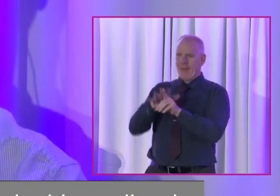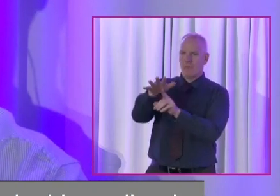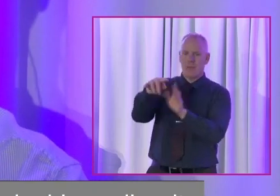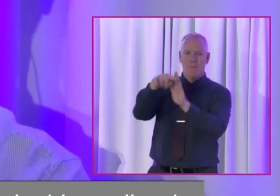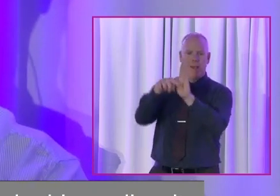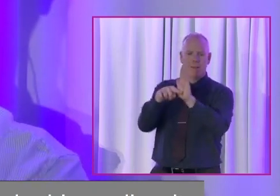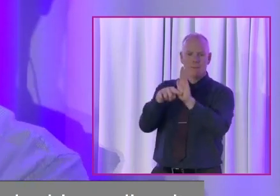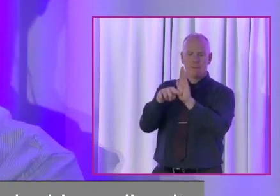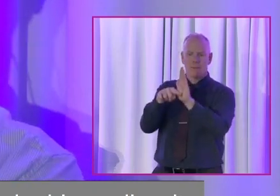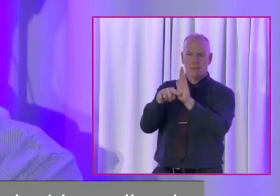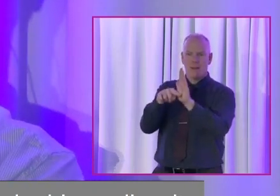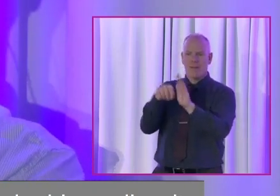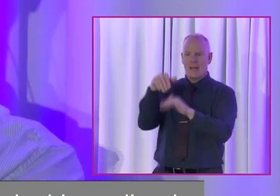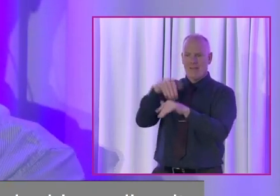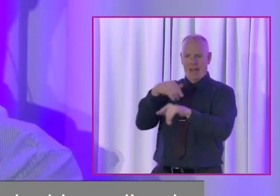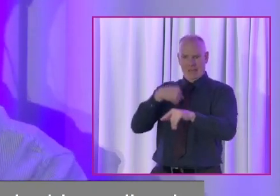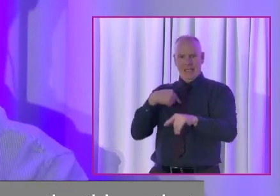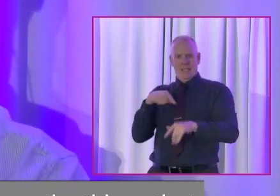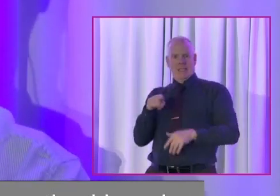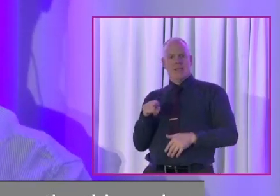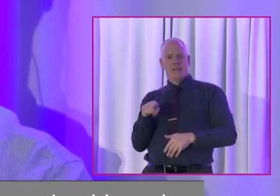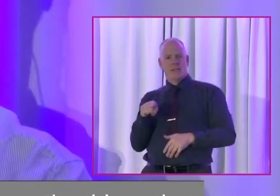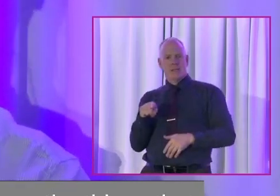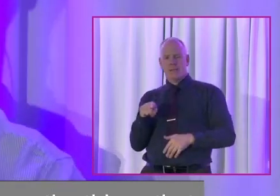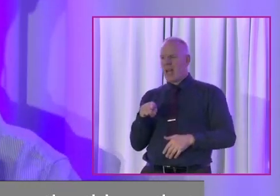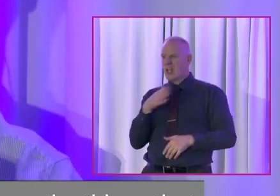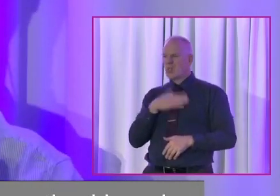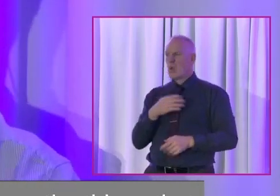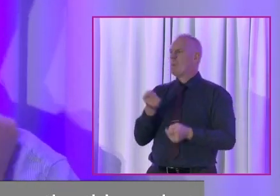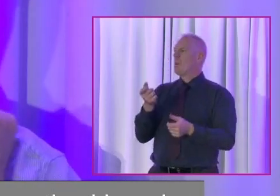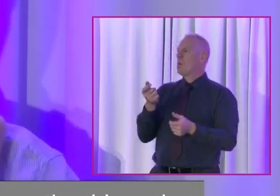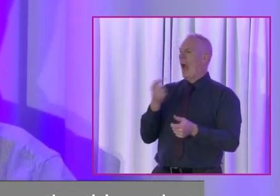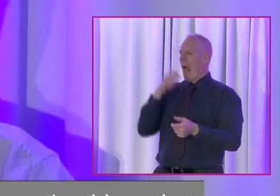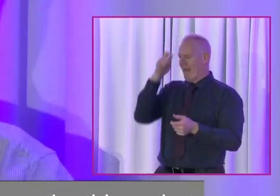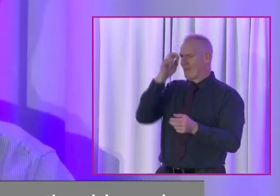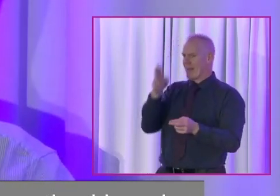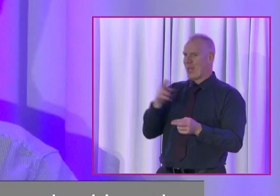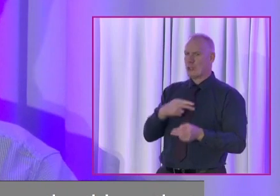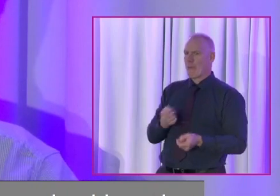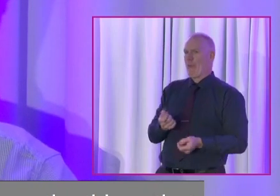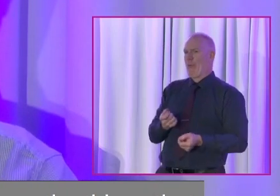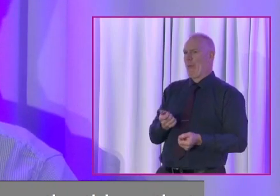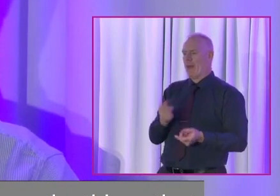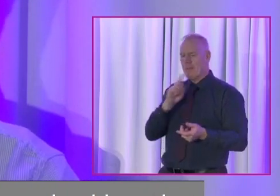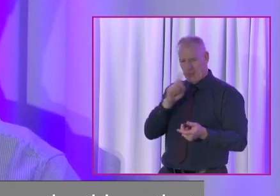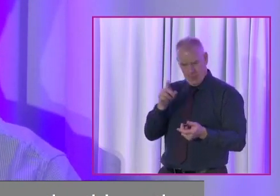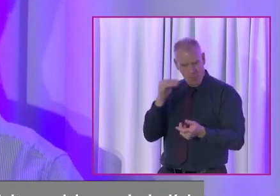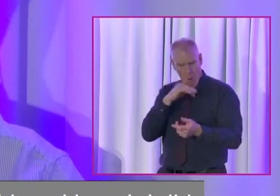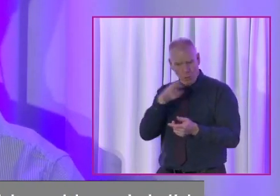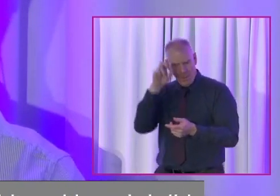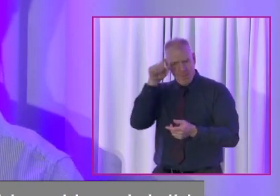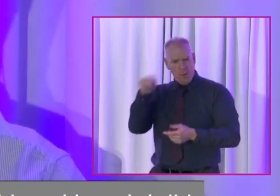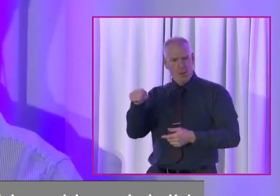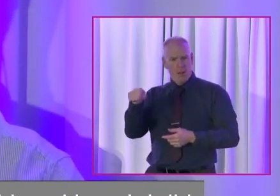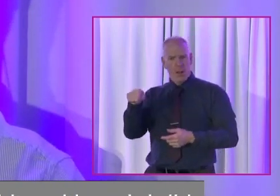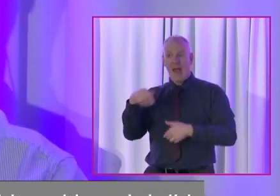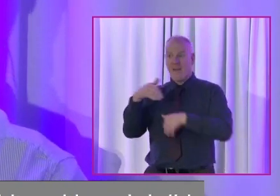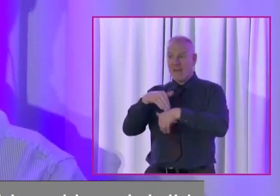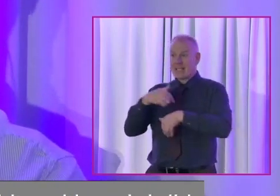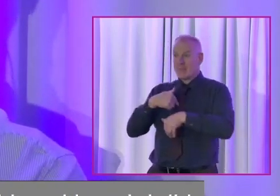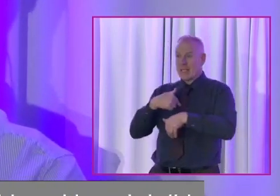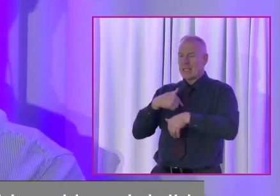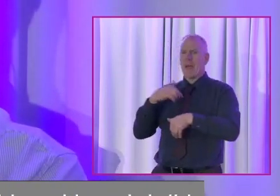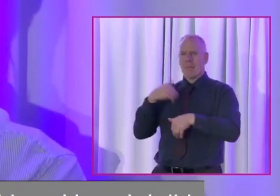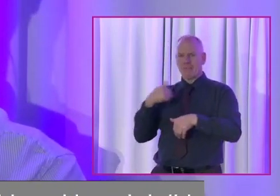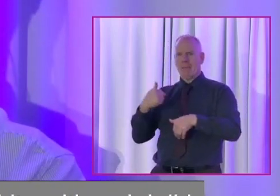These are the things that are directly affecting us. That's not just a sound bite, although I did think it up. It is important that if these things are going to affect us,